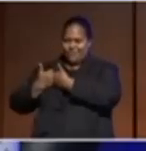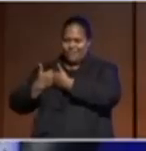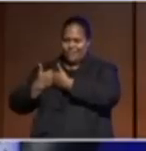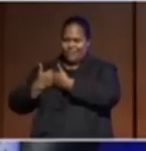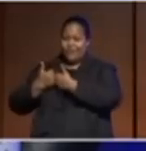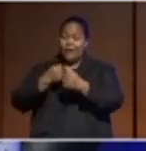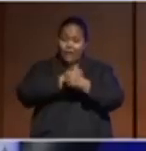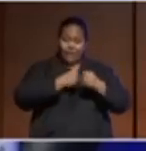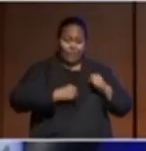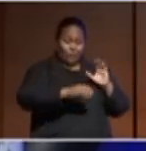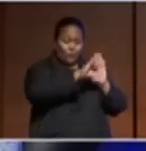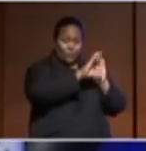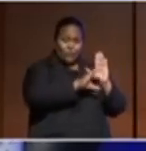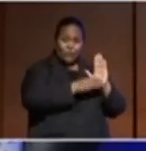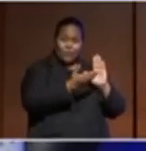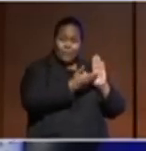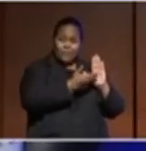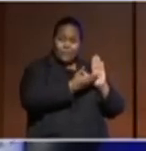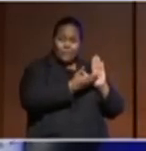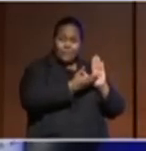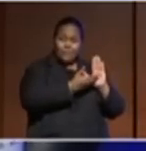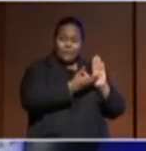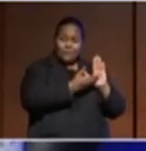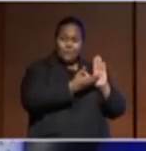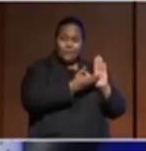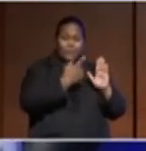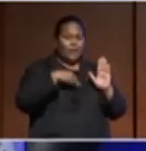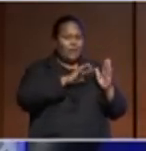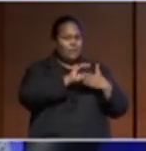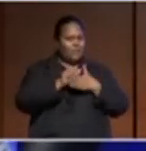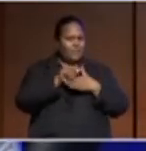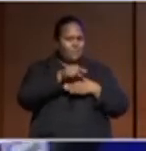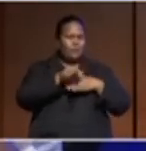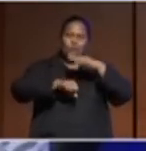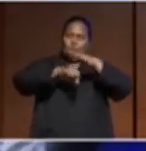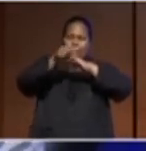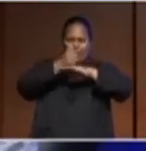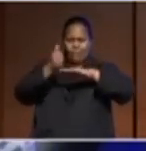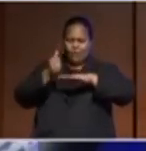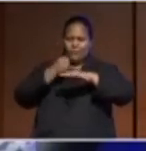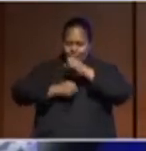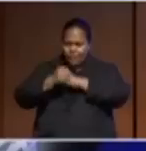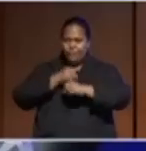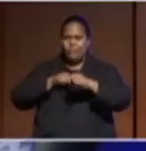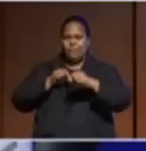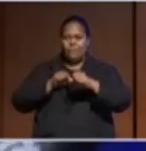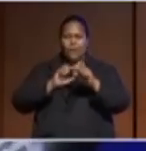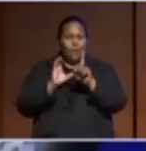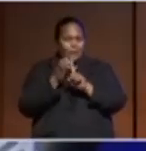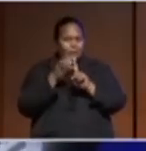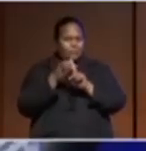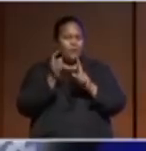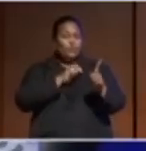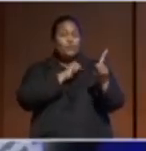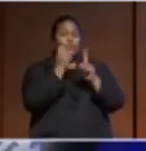constitution that set up a sovereign government, premised and upheld by custom and tradition, but